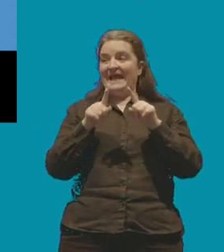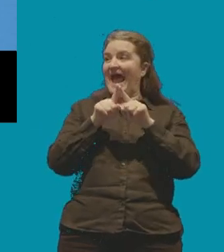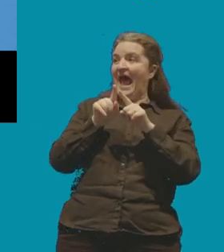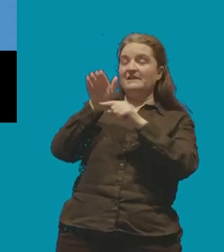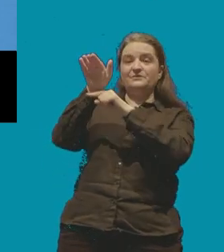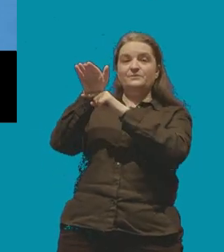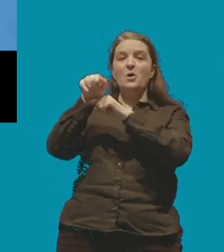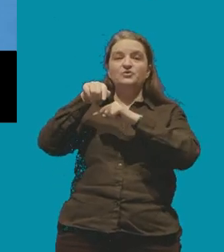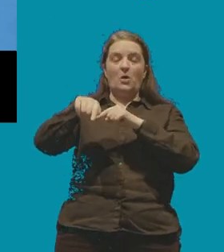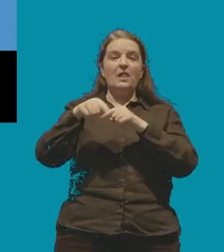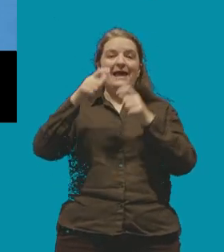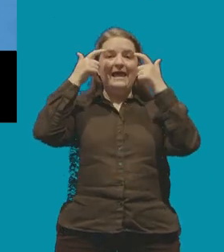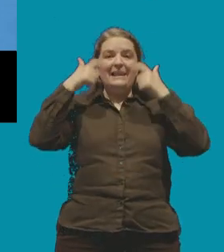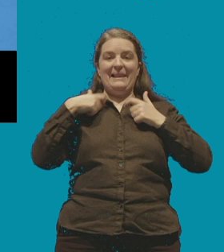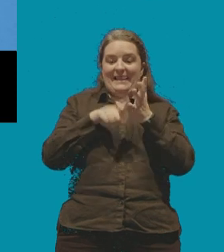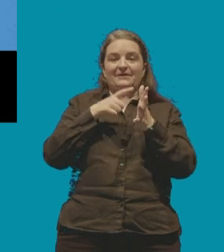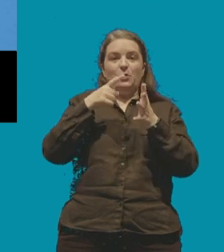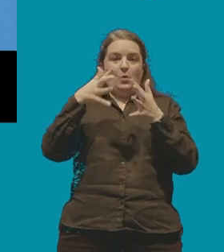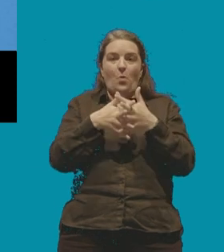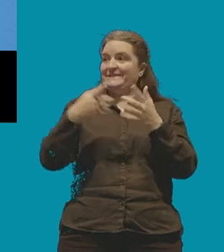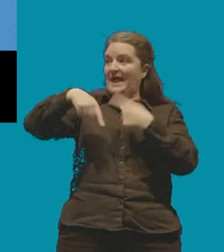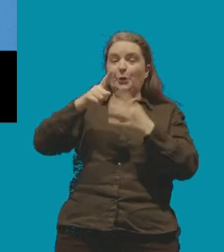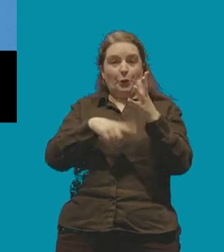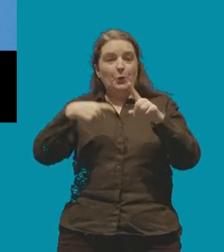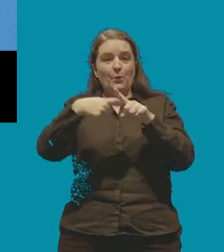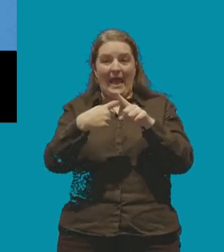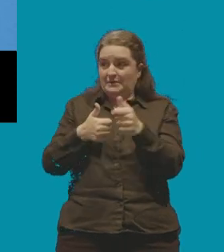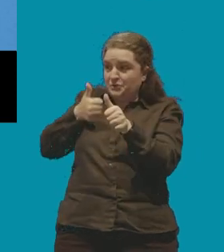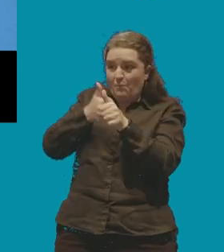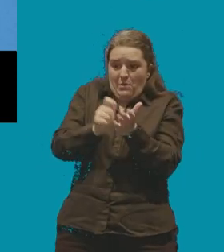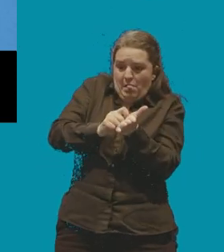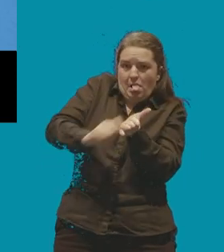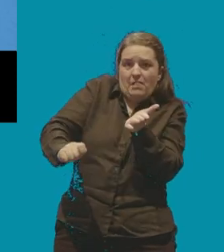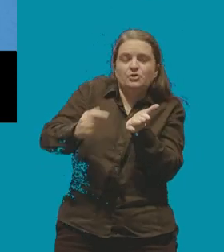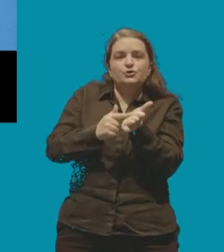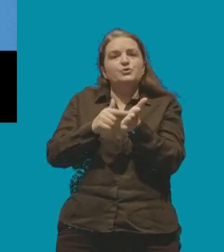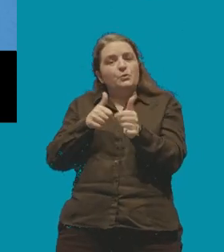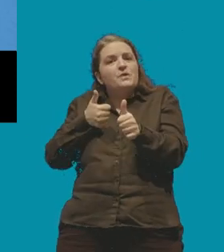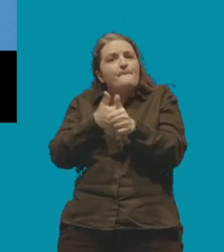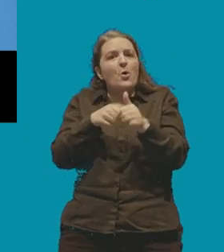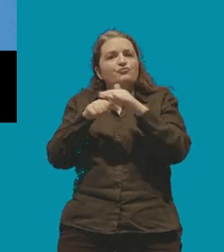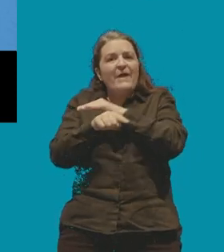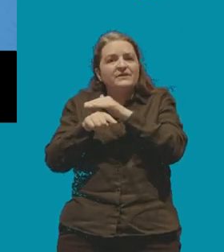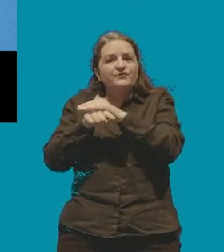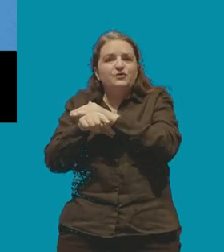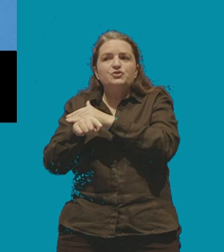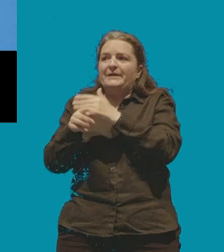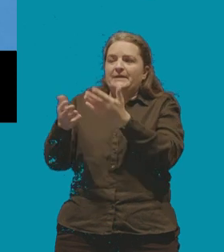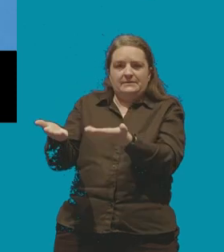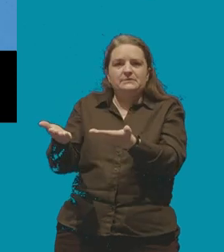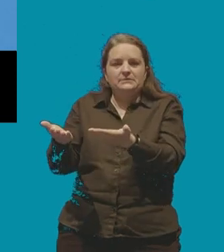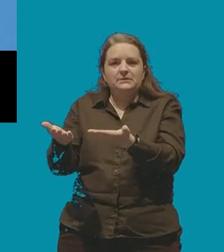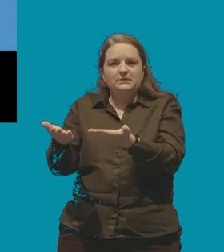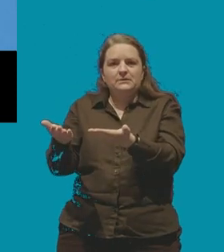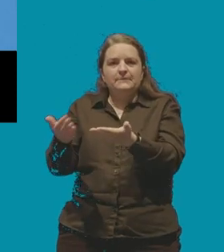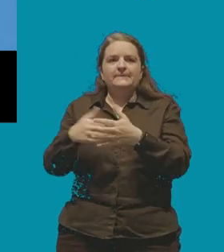to which the UK is a signatory that protects refugees from referral them on or refilement as our scousers called it before